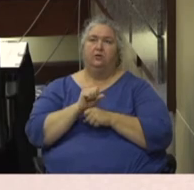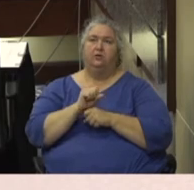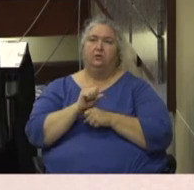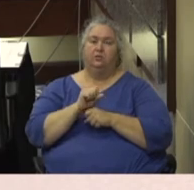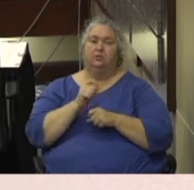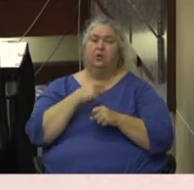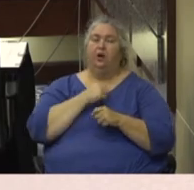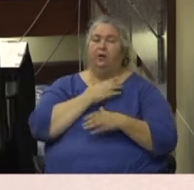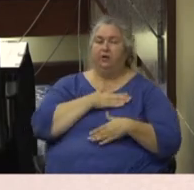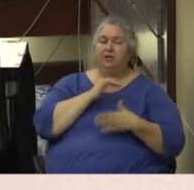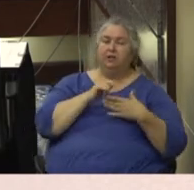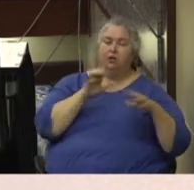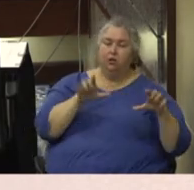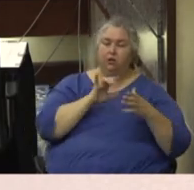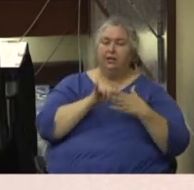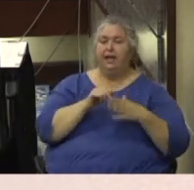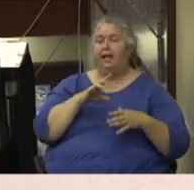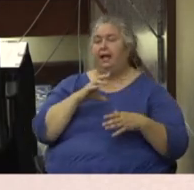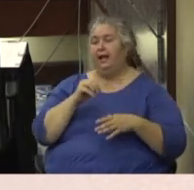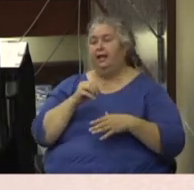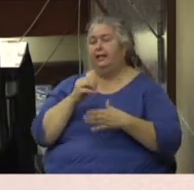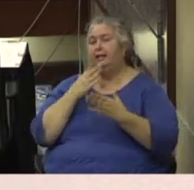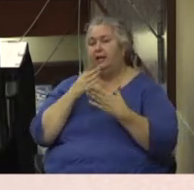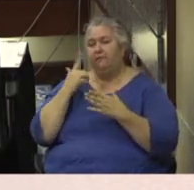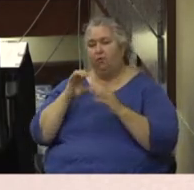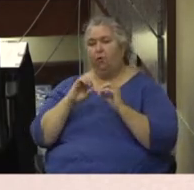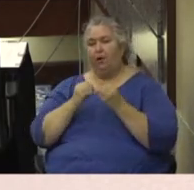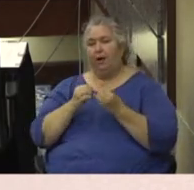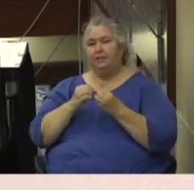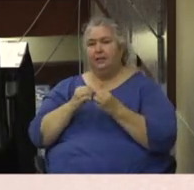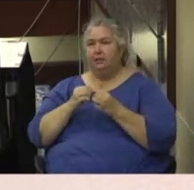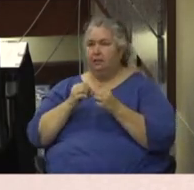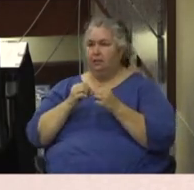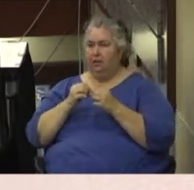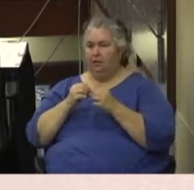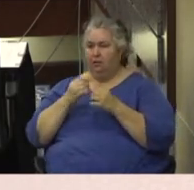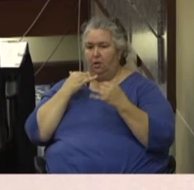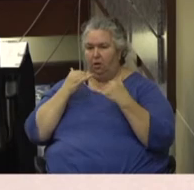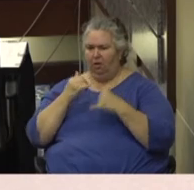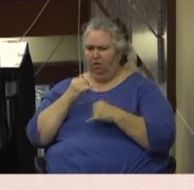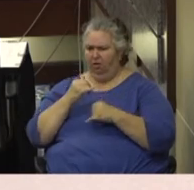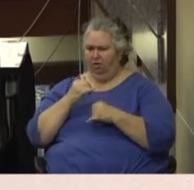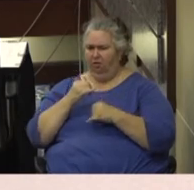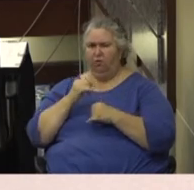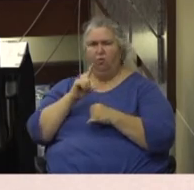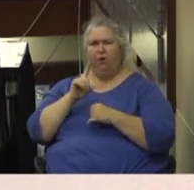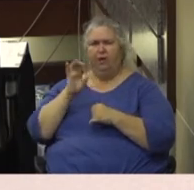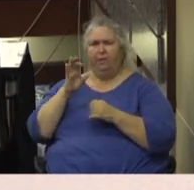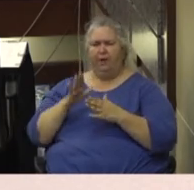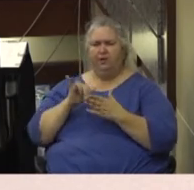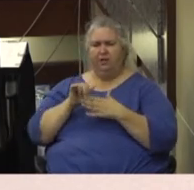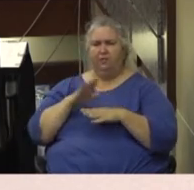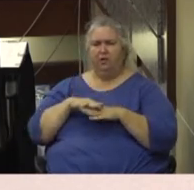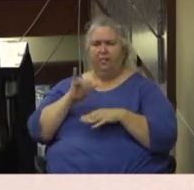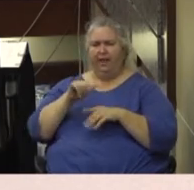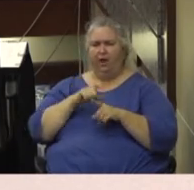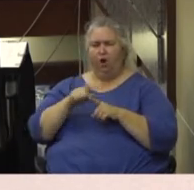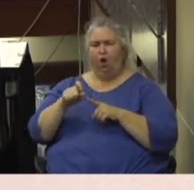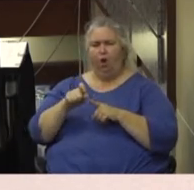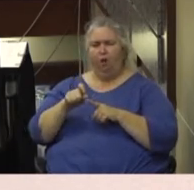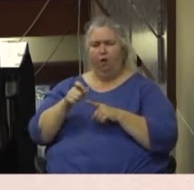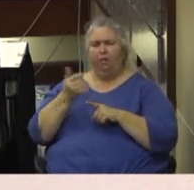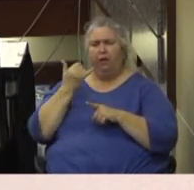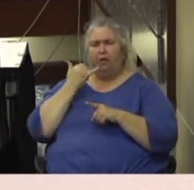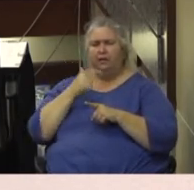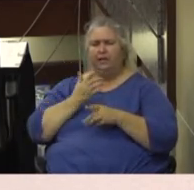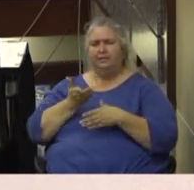and I also want to thank Liz Legawa for organizing that, uh, call with the clergy. Uh, was actually one of the pastors that was on that call, uh, who